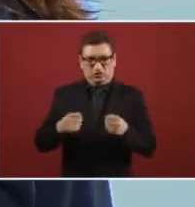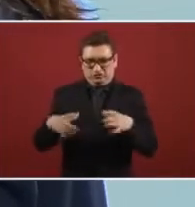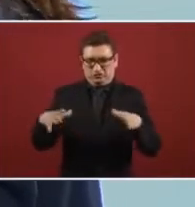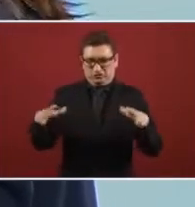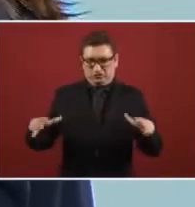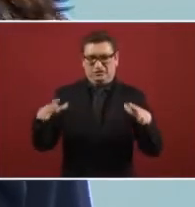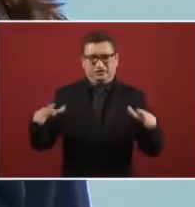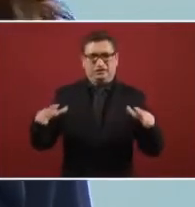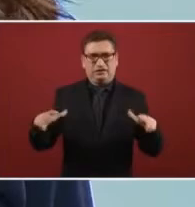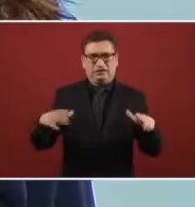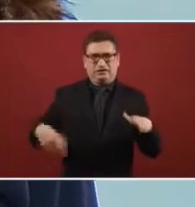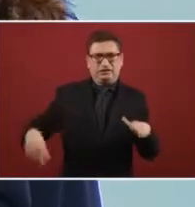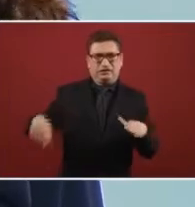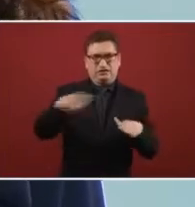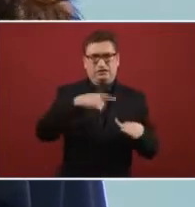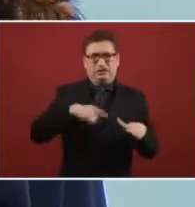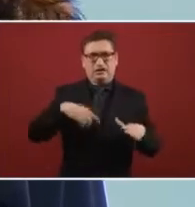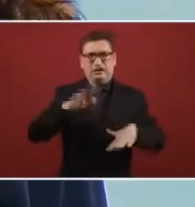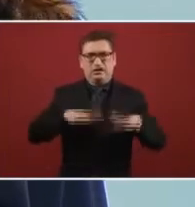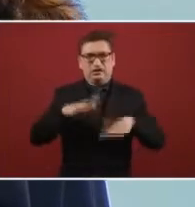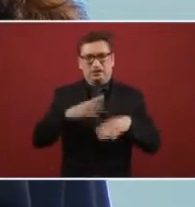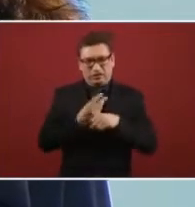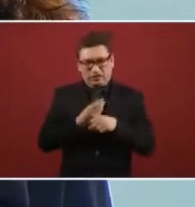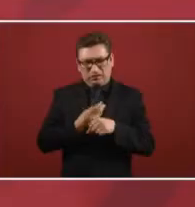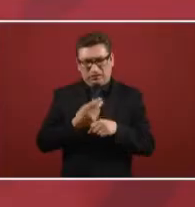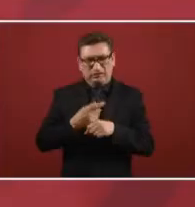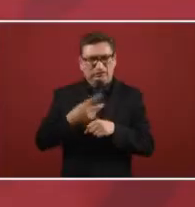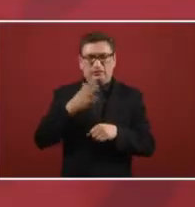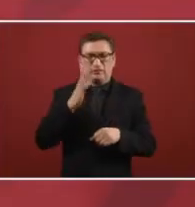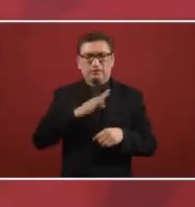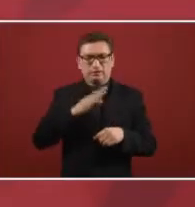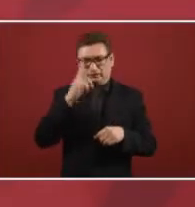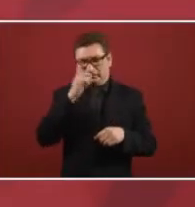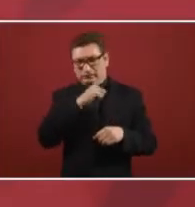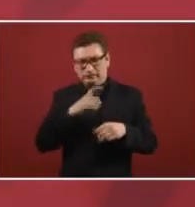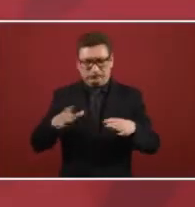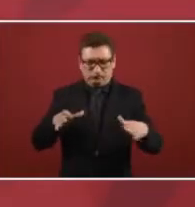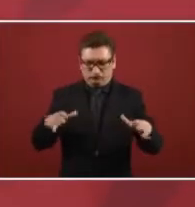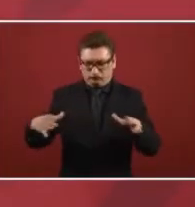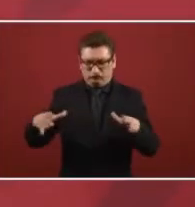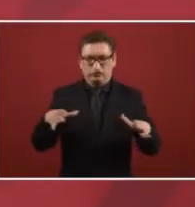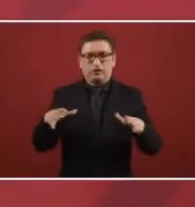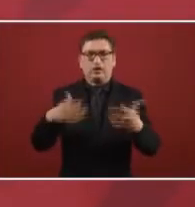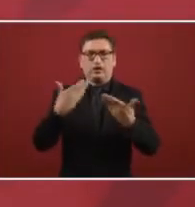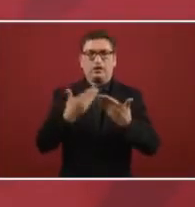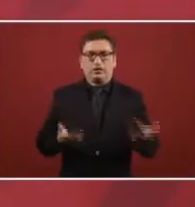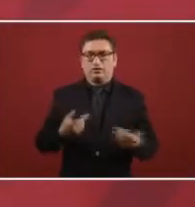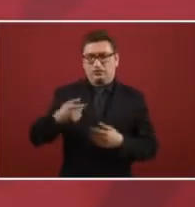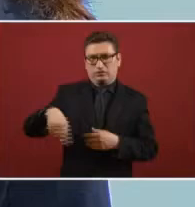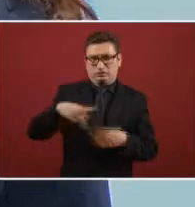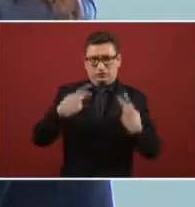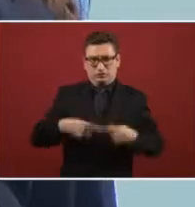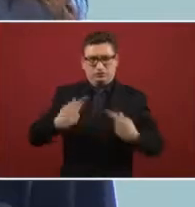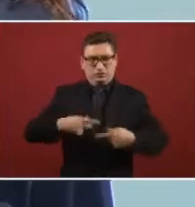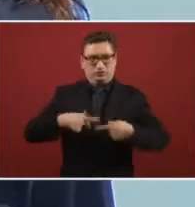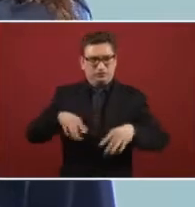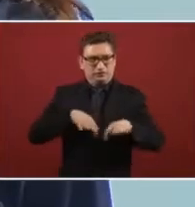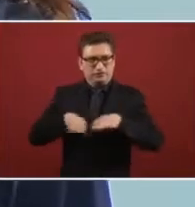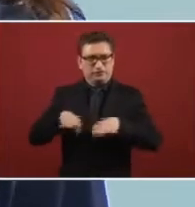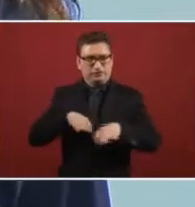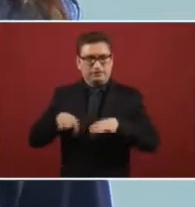stainless steel that sometimes are very bad in rehabilitation and that now the workers